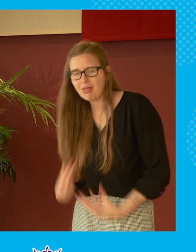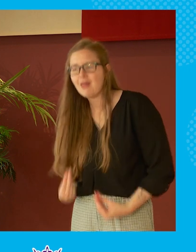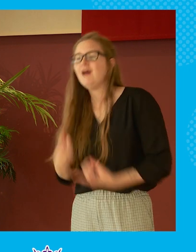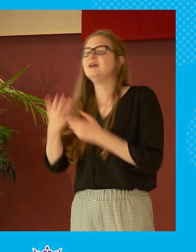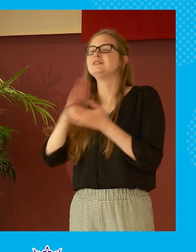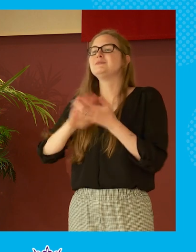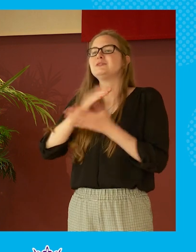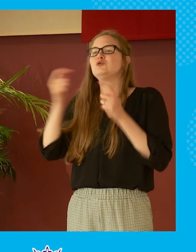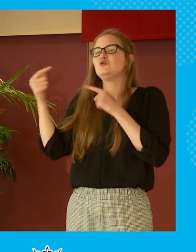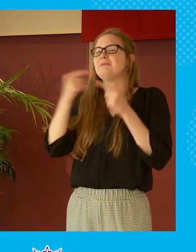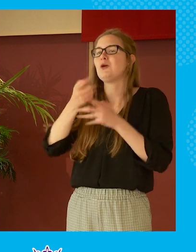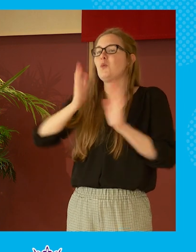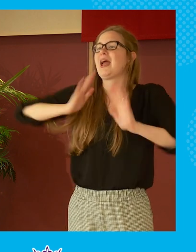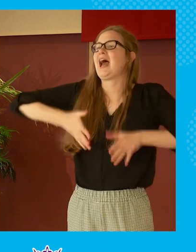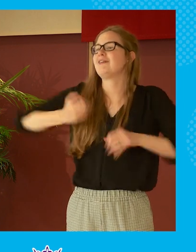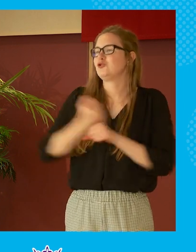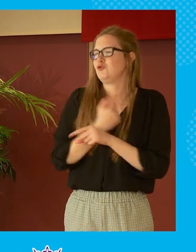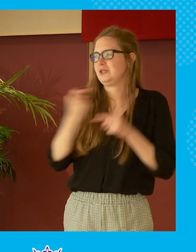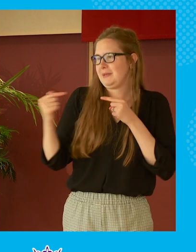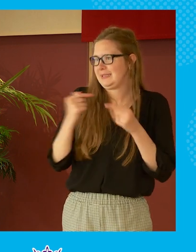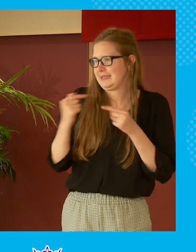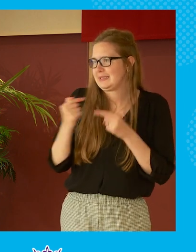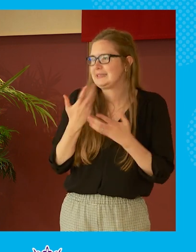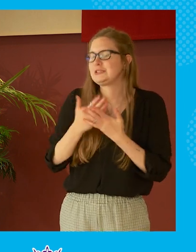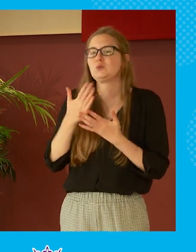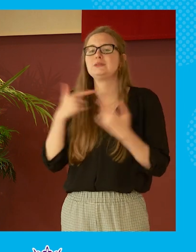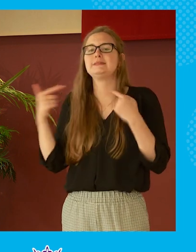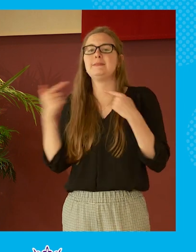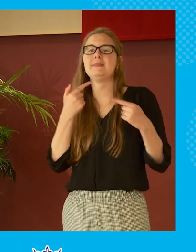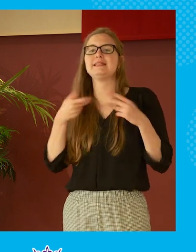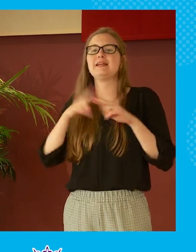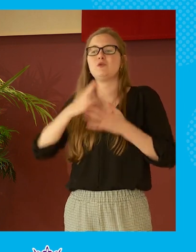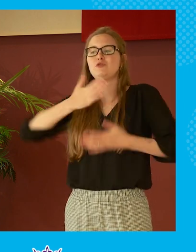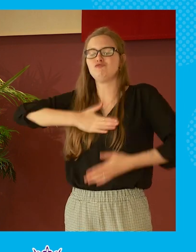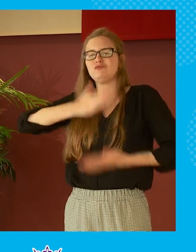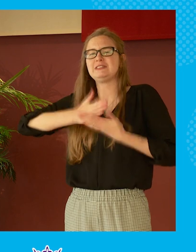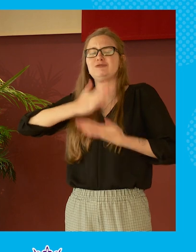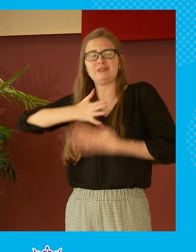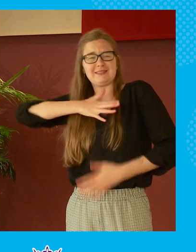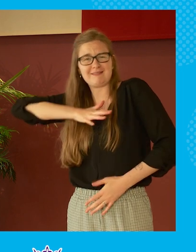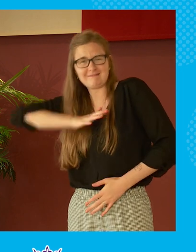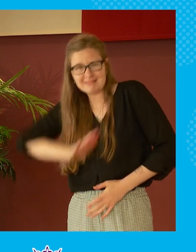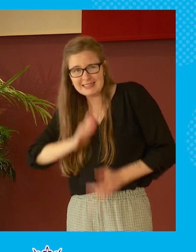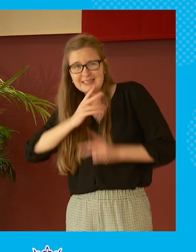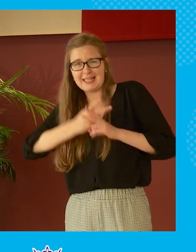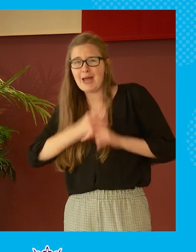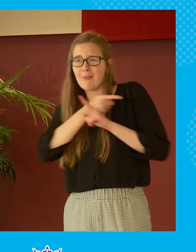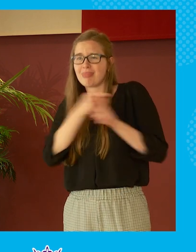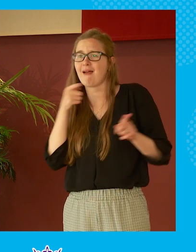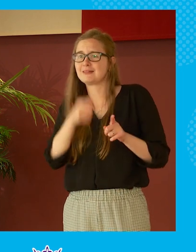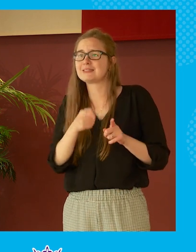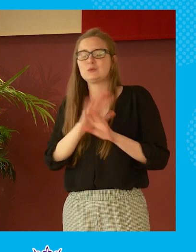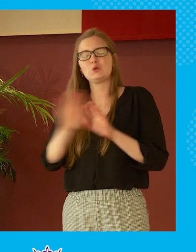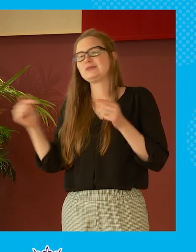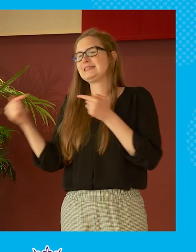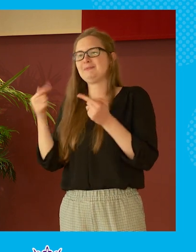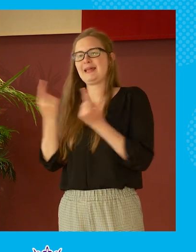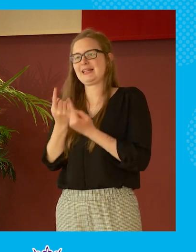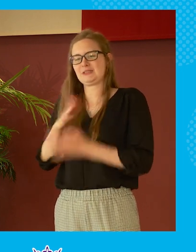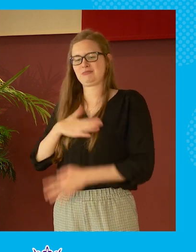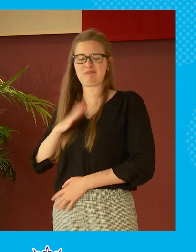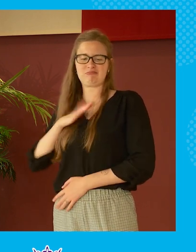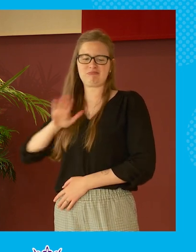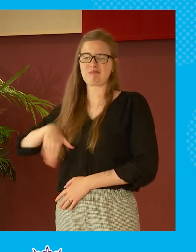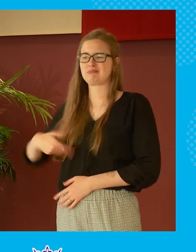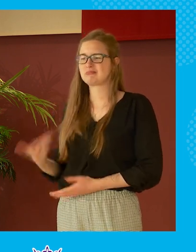debate where we absolutely need to do it so we only do it on things that we really really care about we very rarely debate things that we don't